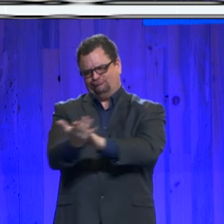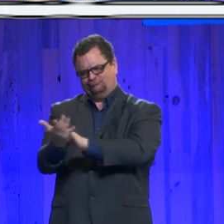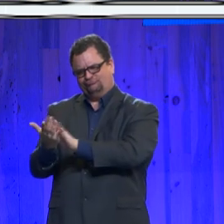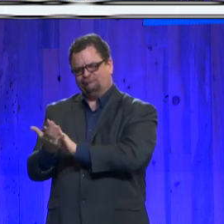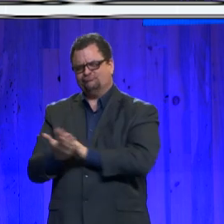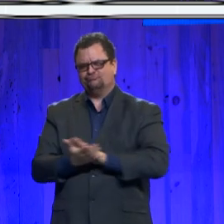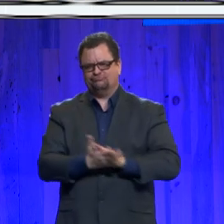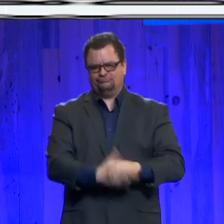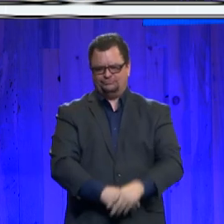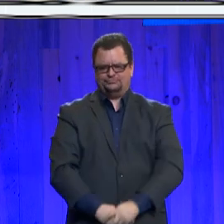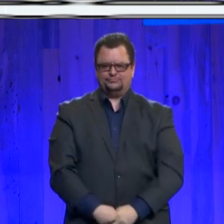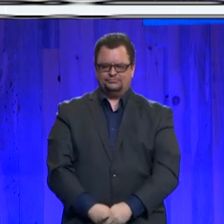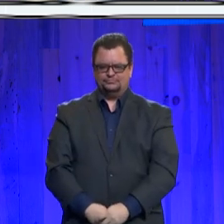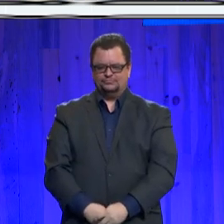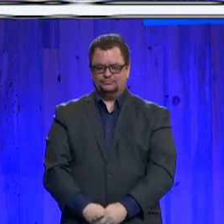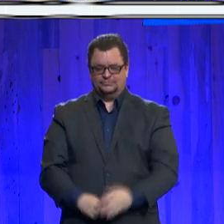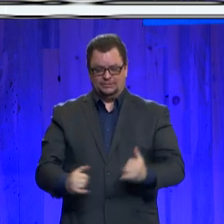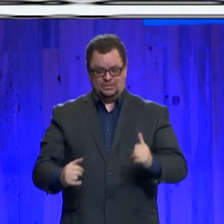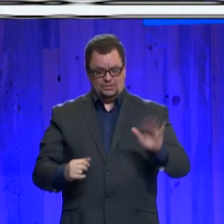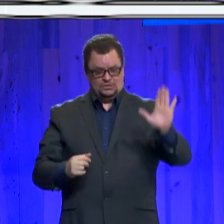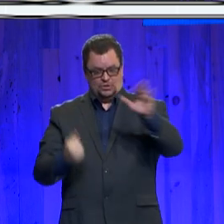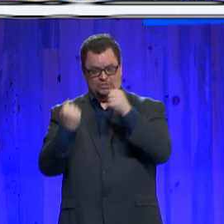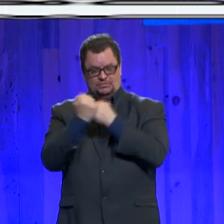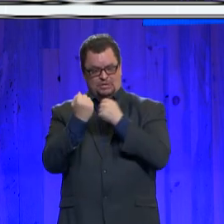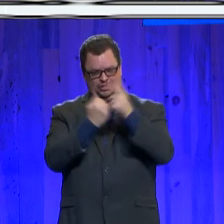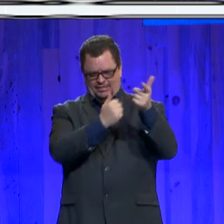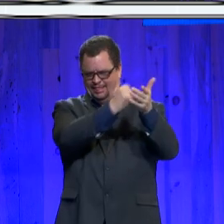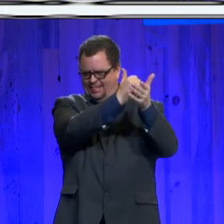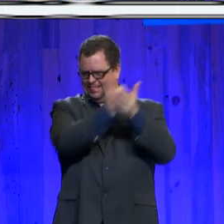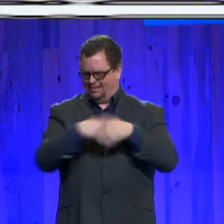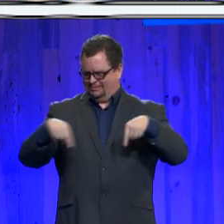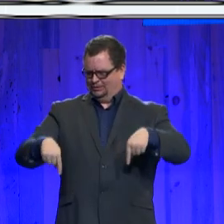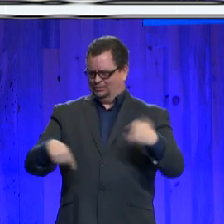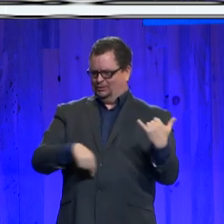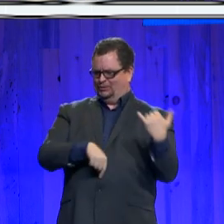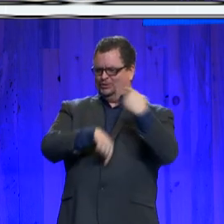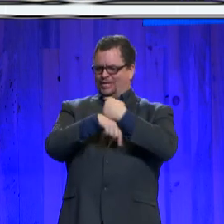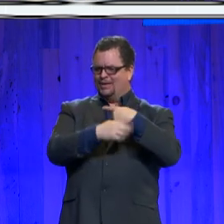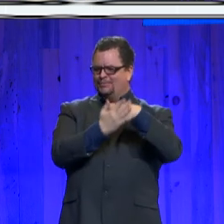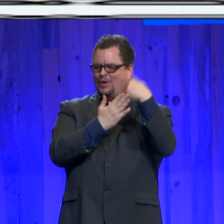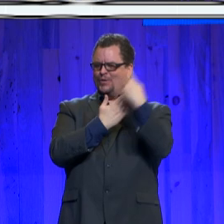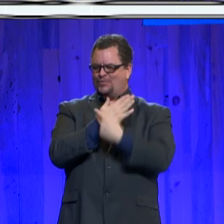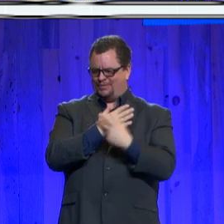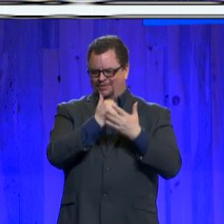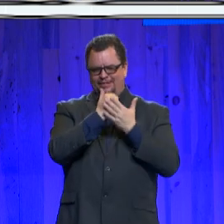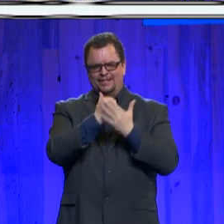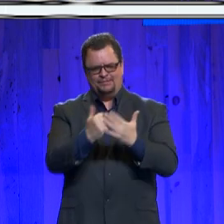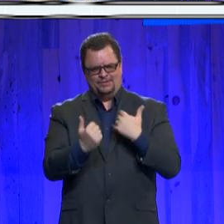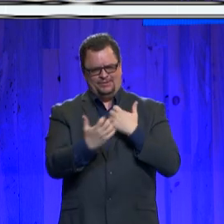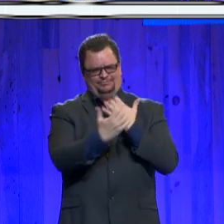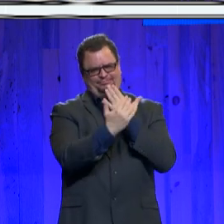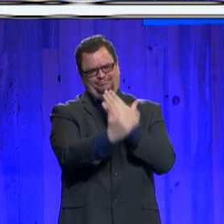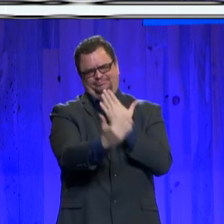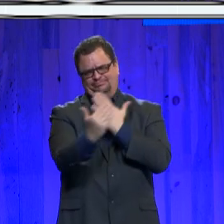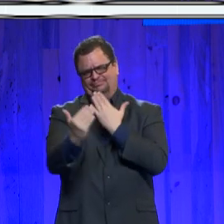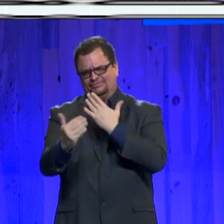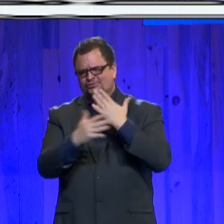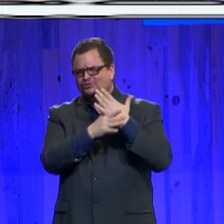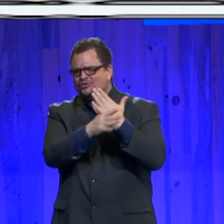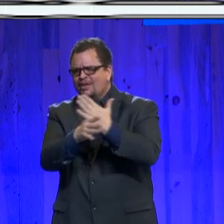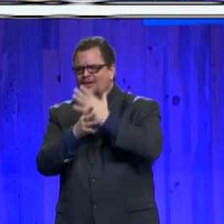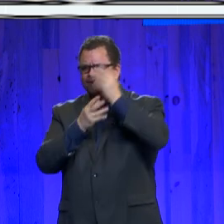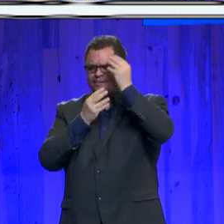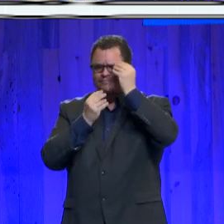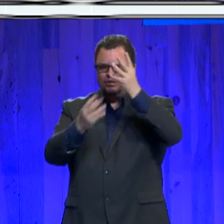So your support helped make today's programming possible. And we want to thank you for helping us share the, I won't say the good